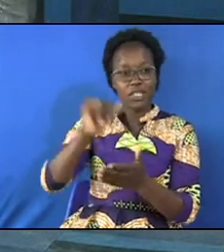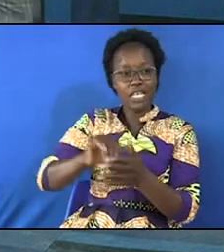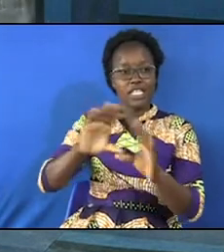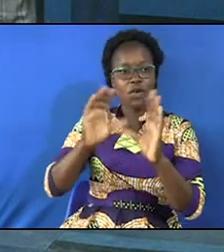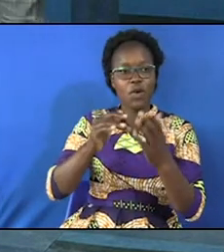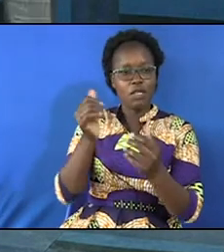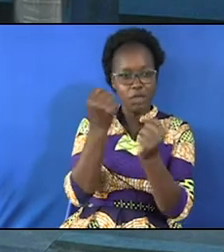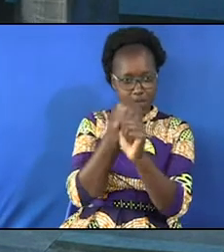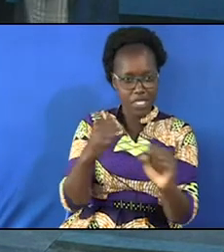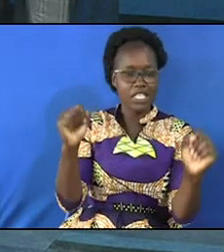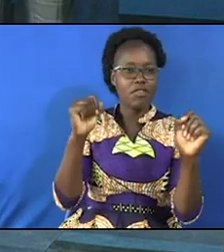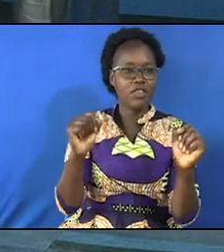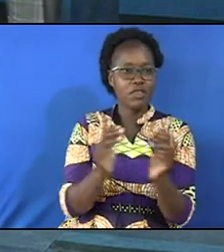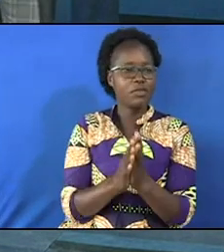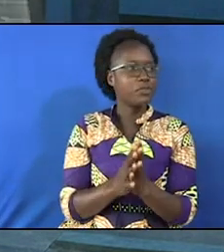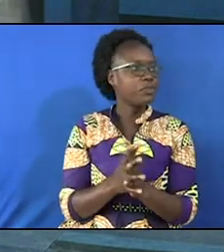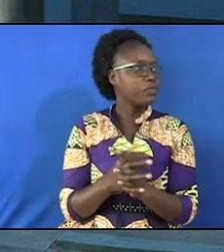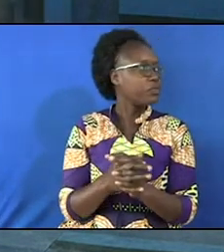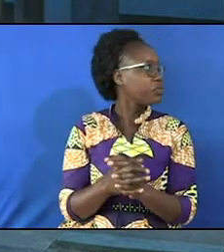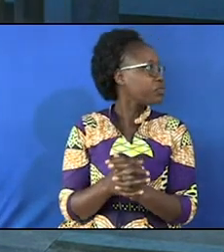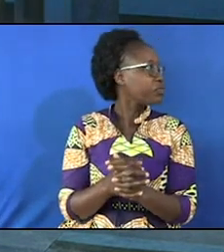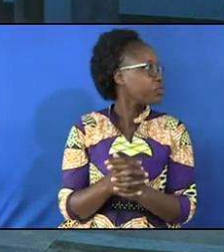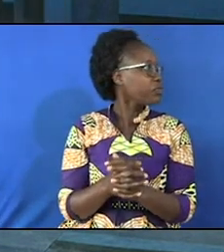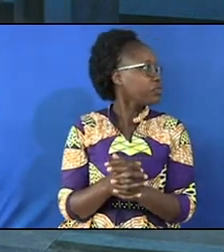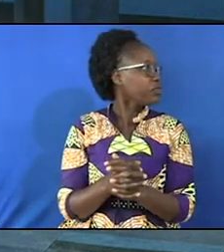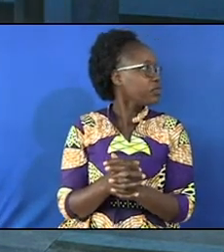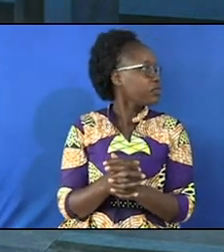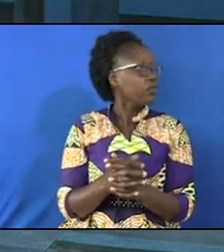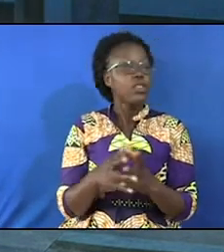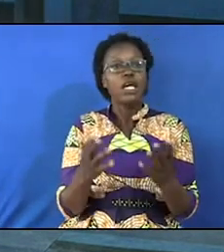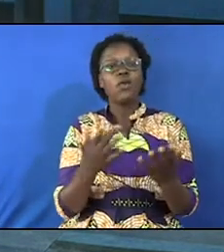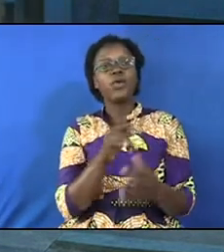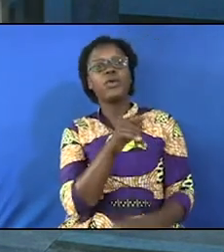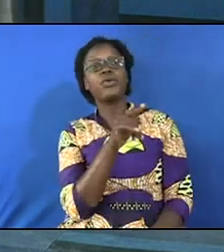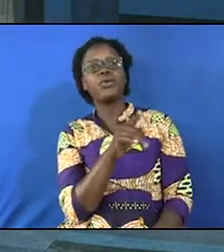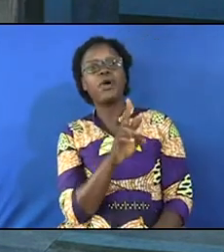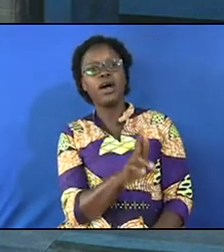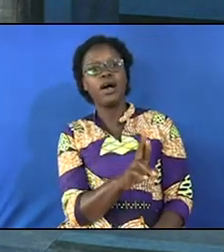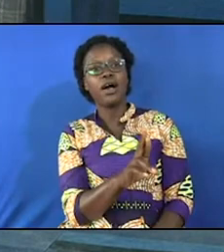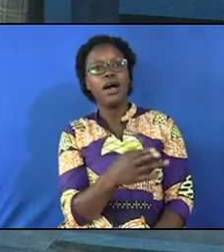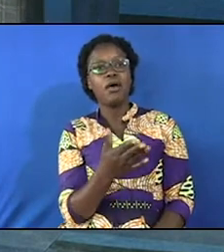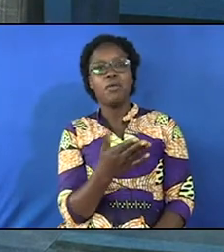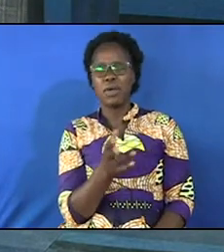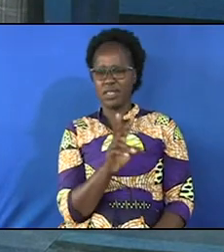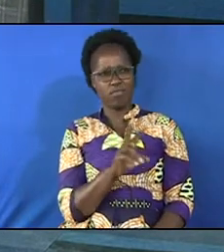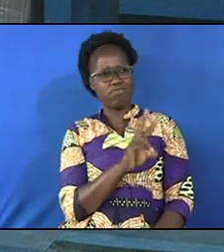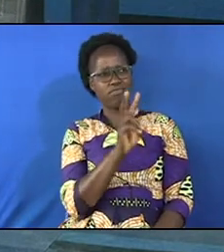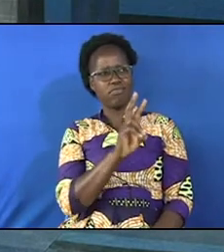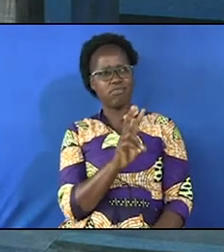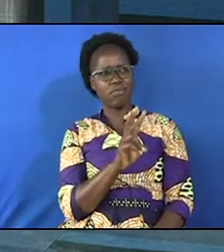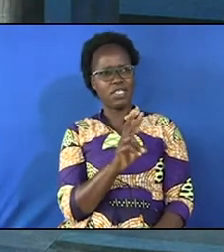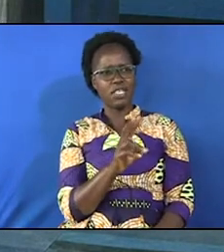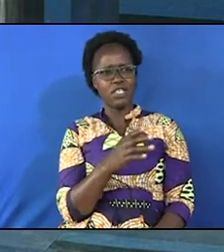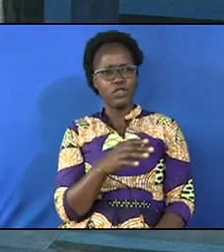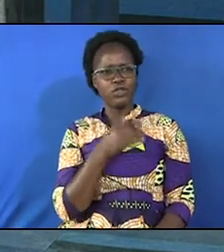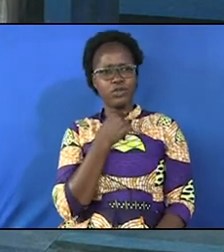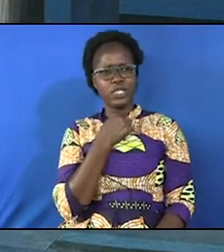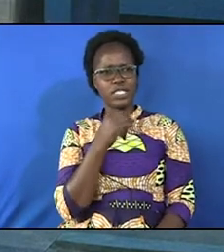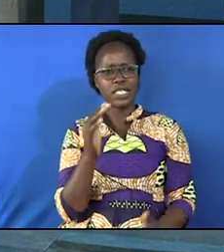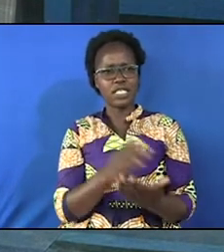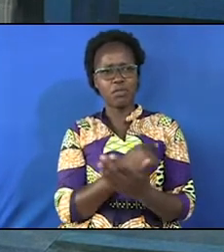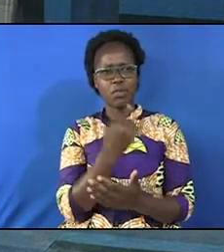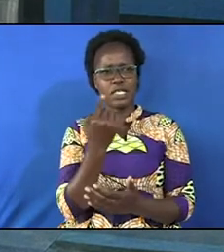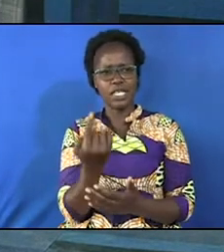of God hallelujah I'm saying that whether you turn whether you snipe someone's wife the bible